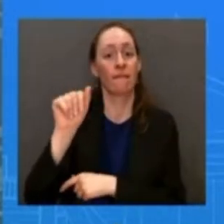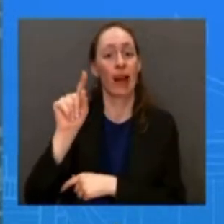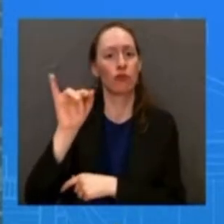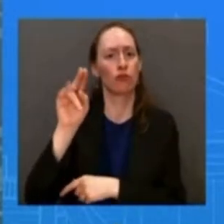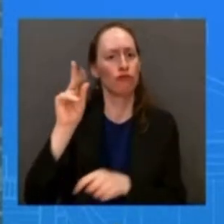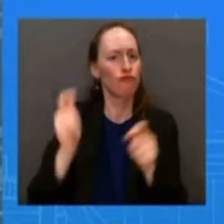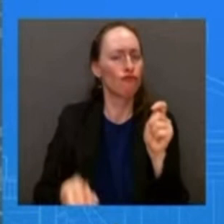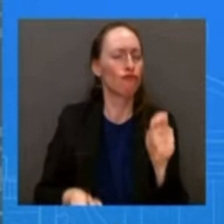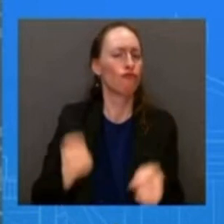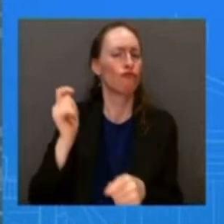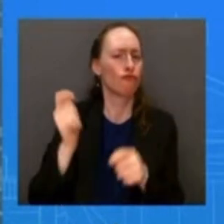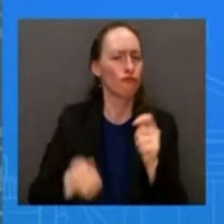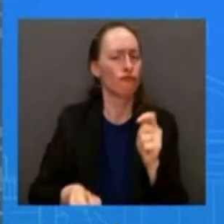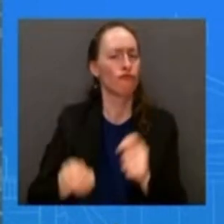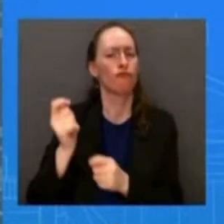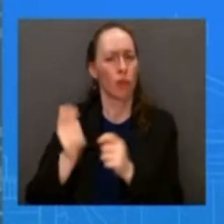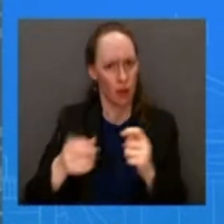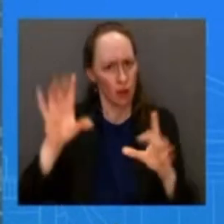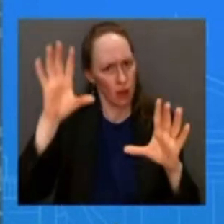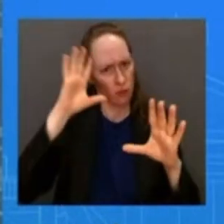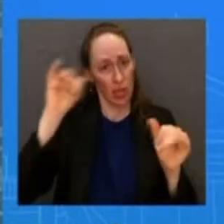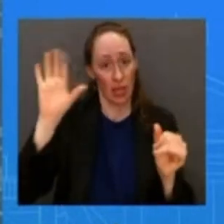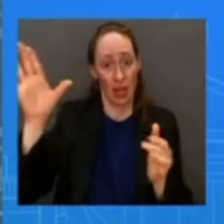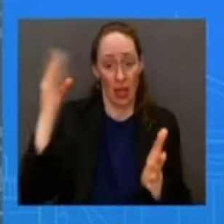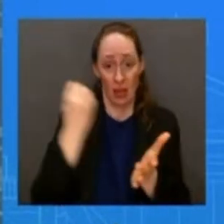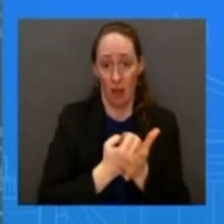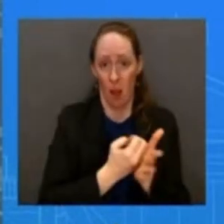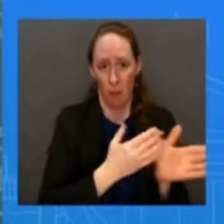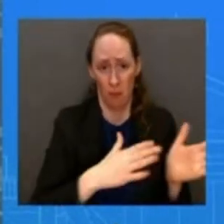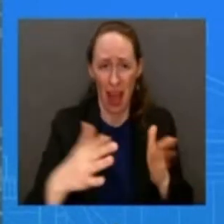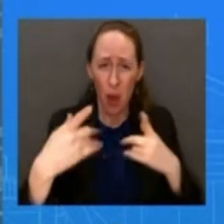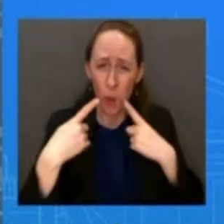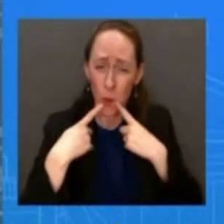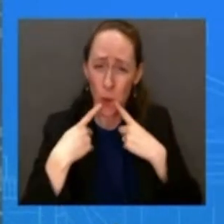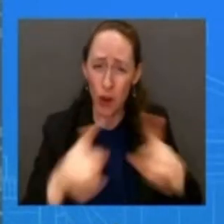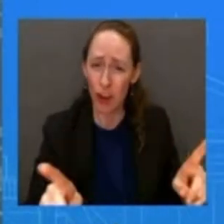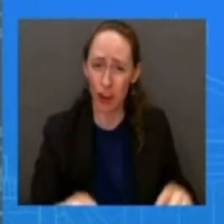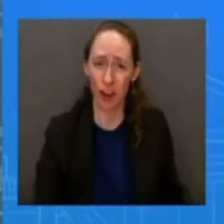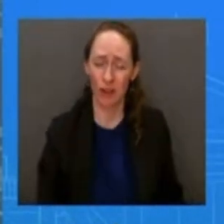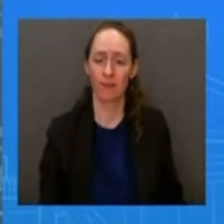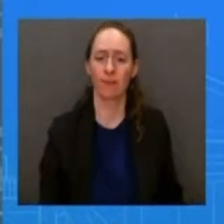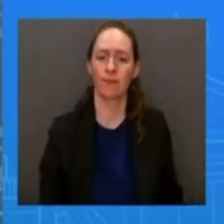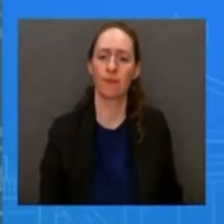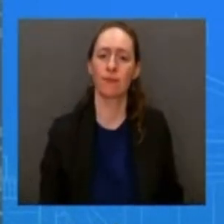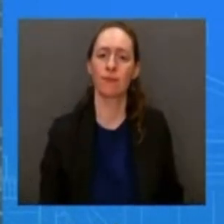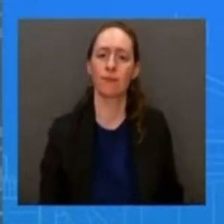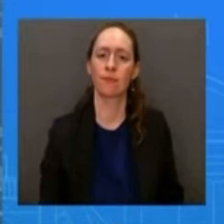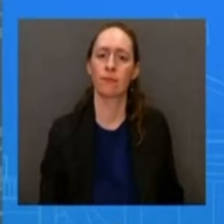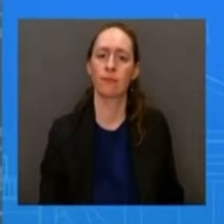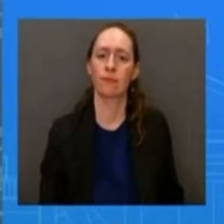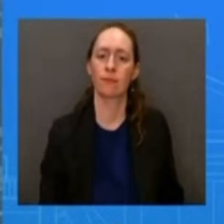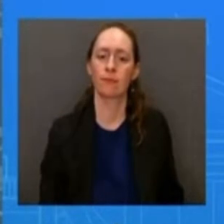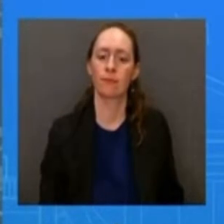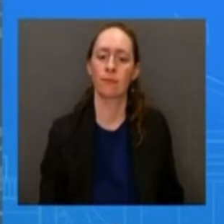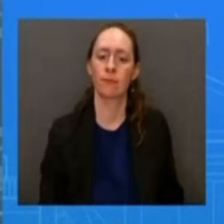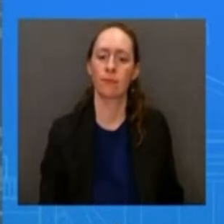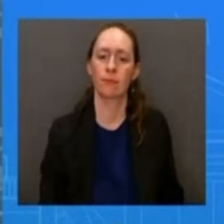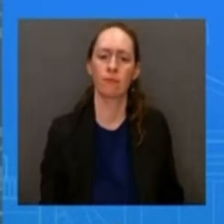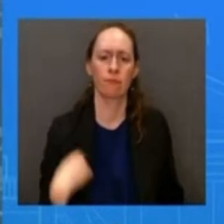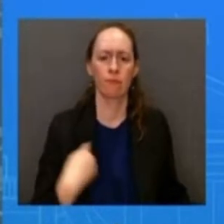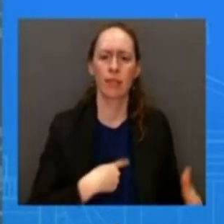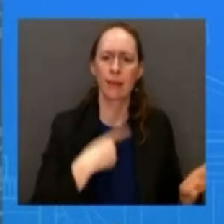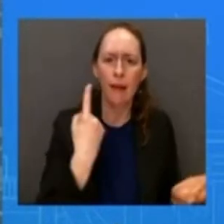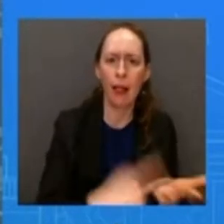he's taken some historic steps i talk we talk often about the gas prices going down uh by going down to about 160 160